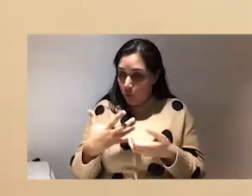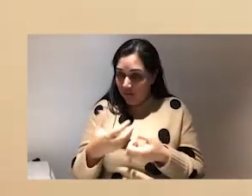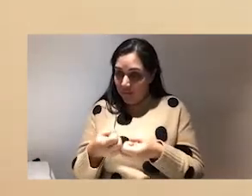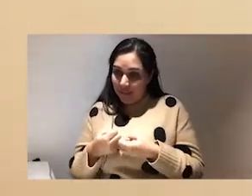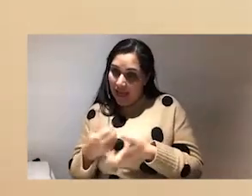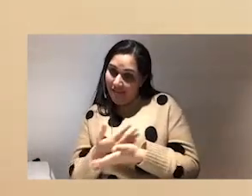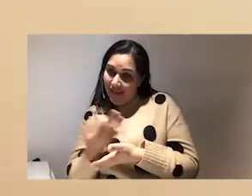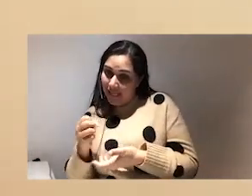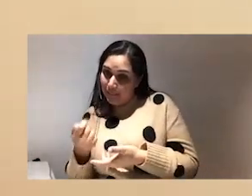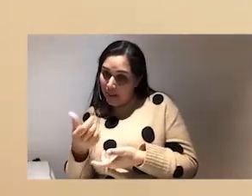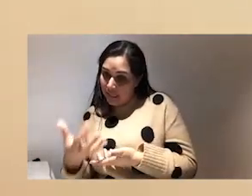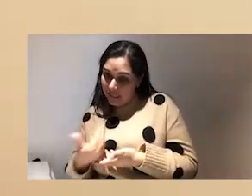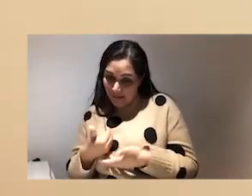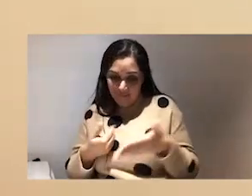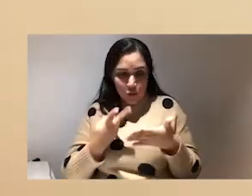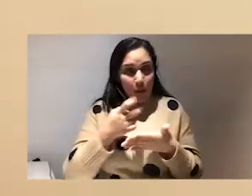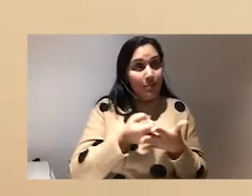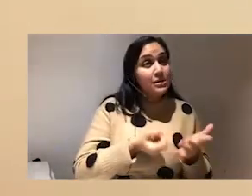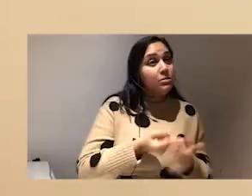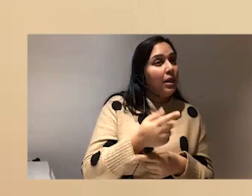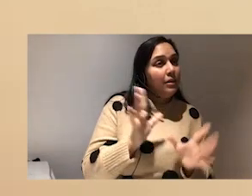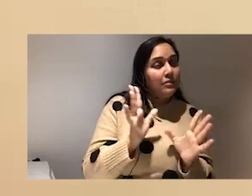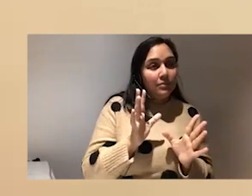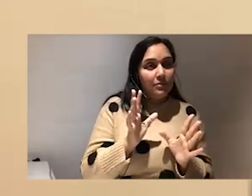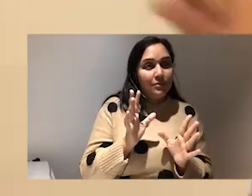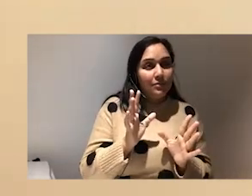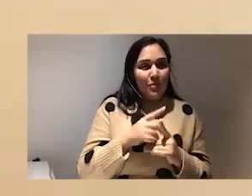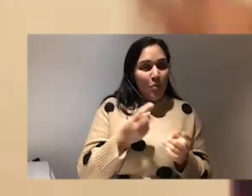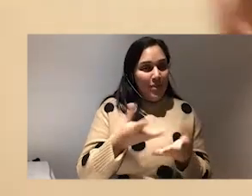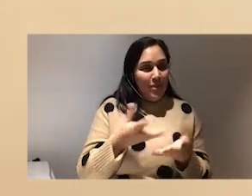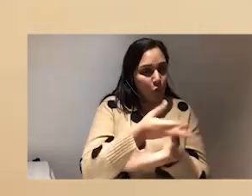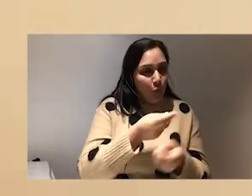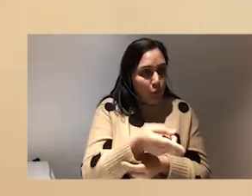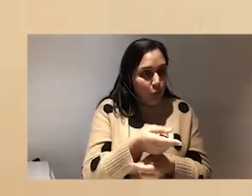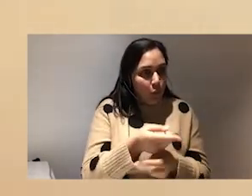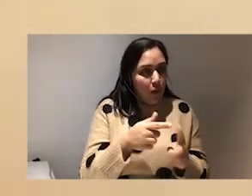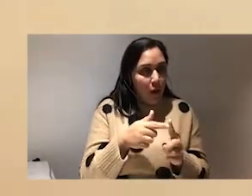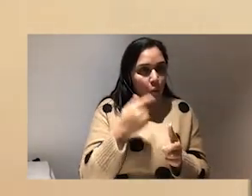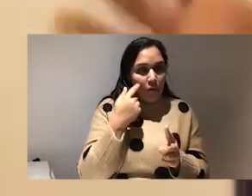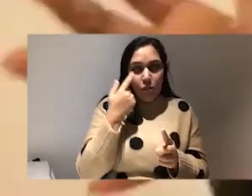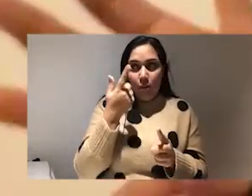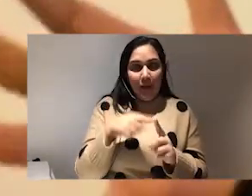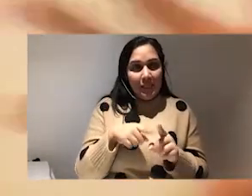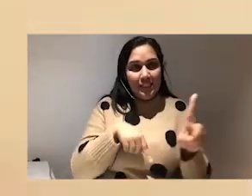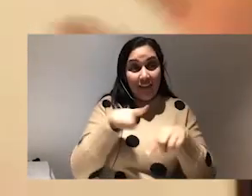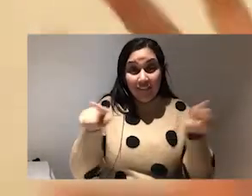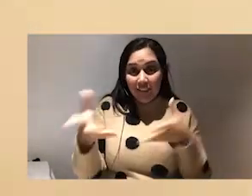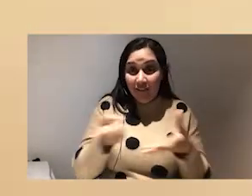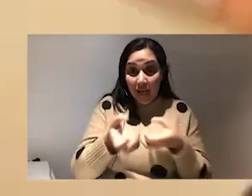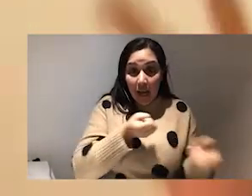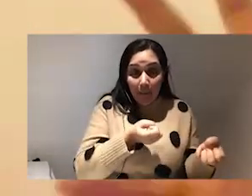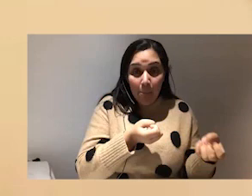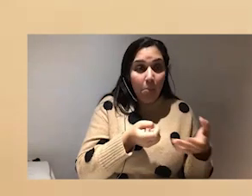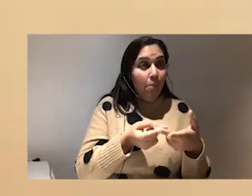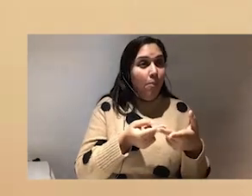and how to ask for money and who to talk to, there wouldn't be this diversity of income if it wasn't for Glitch. It doesn't mean that we don't need any donations